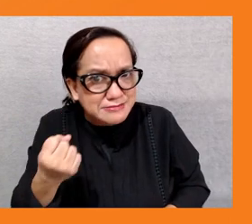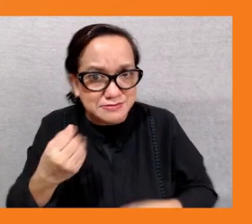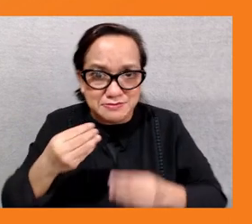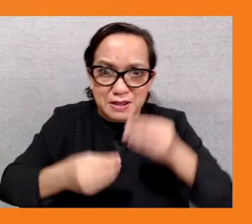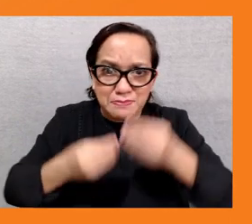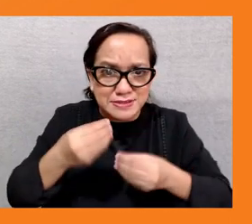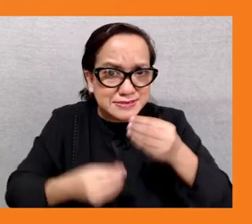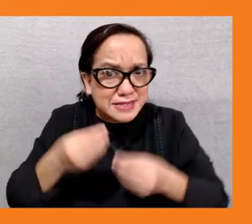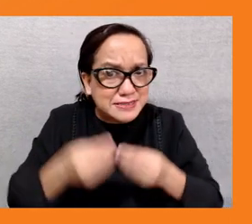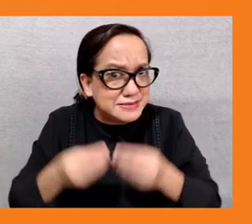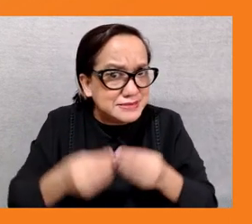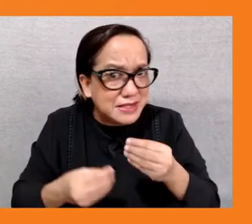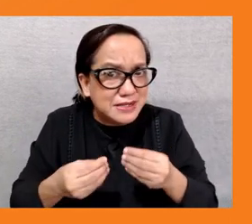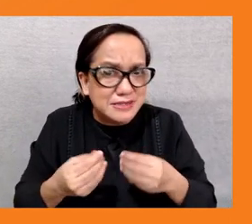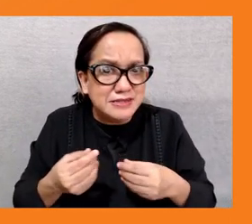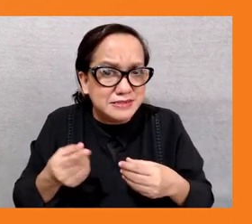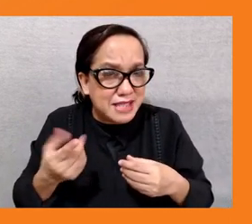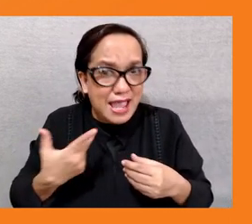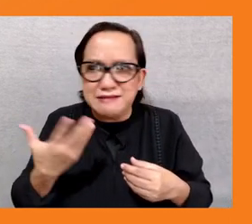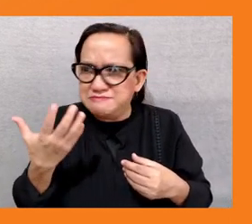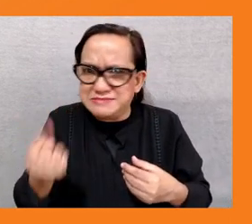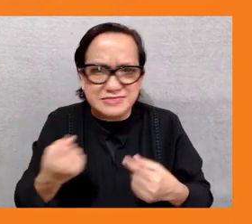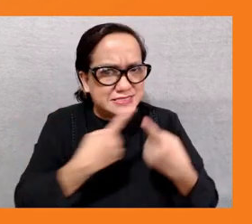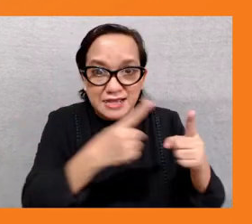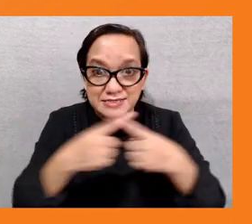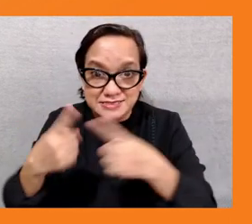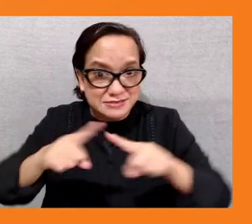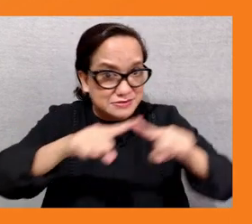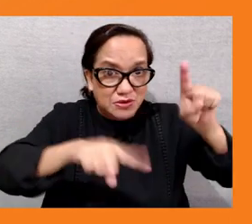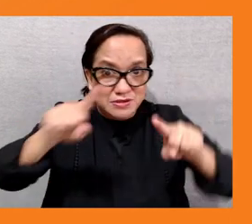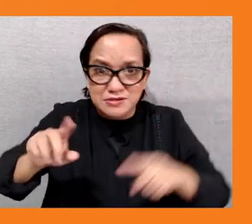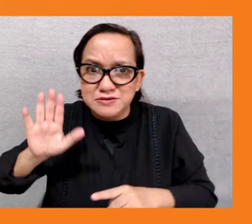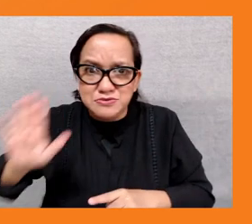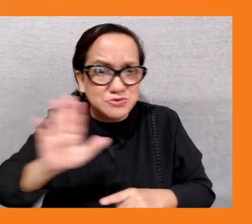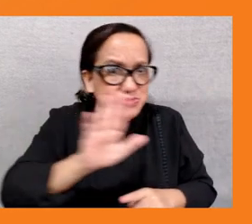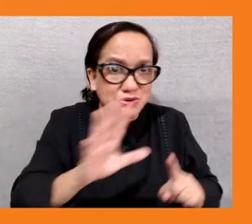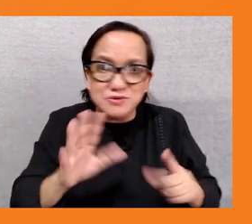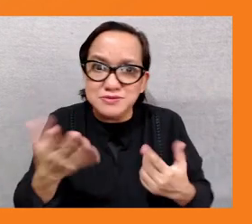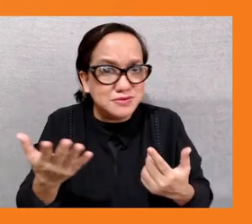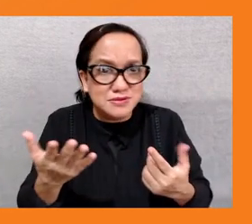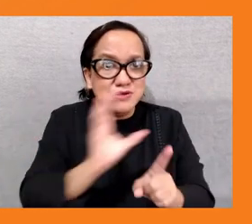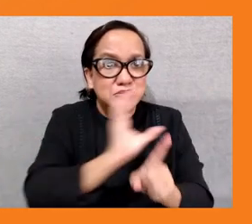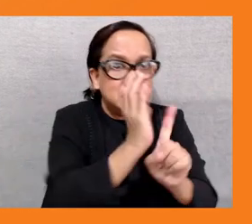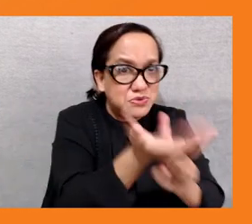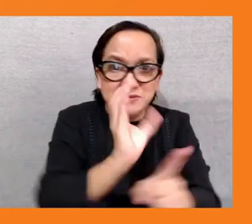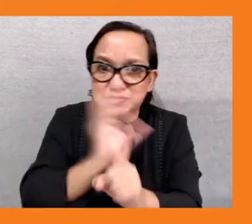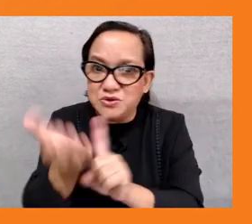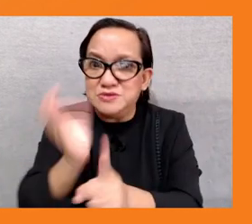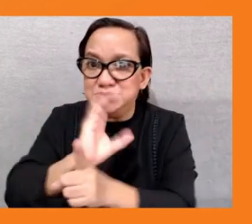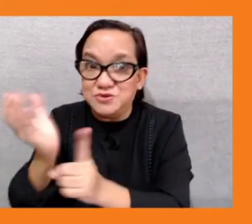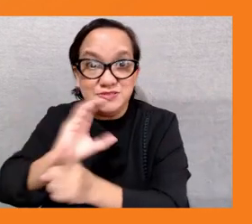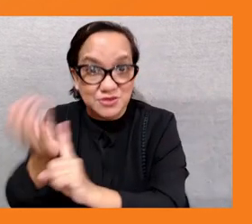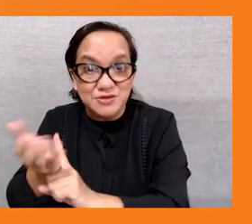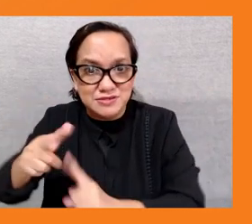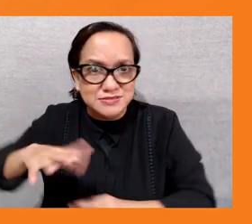very different national contexts um in a lot of countries we have very large populations we have